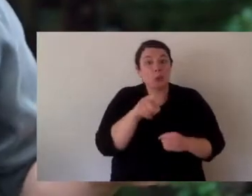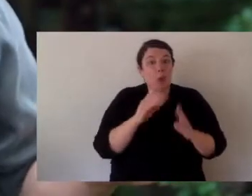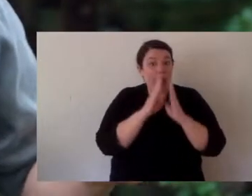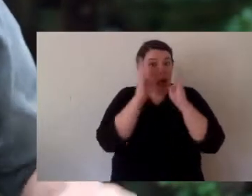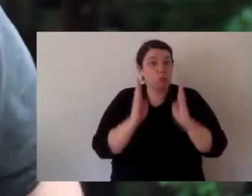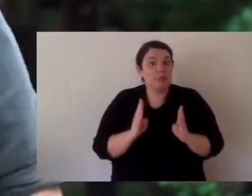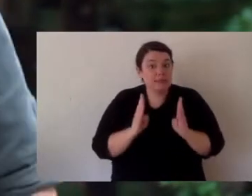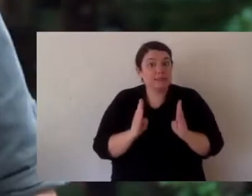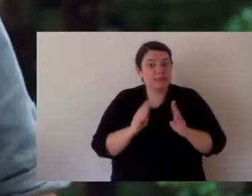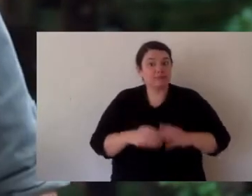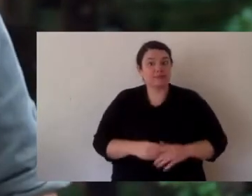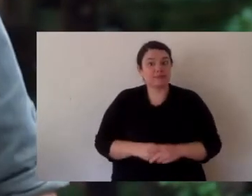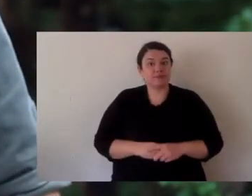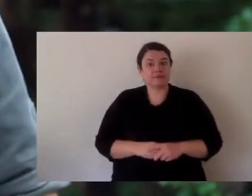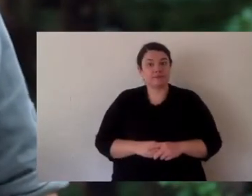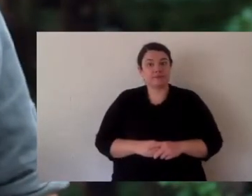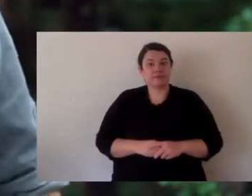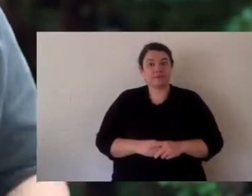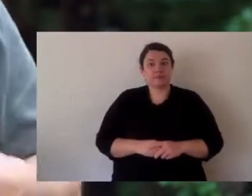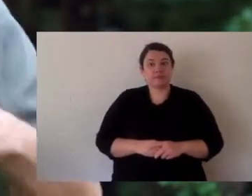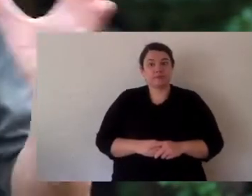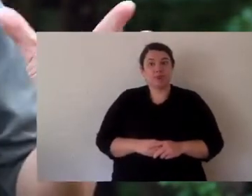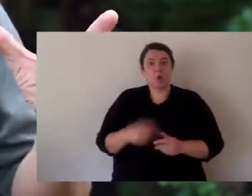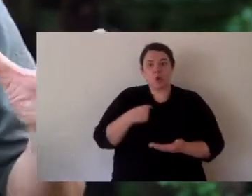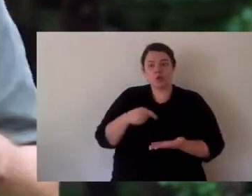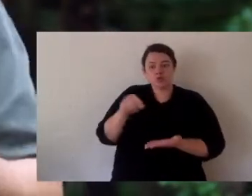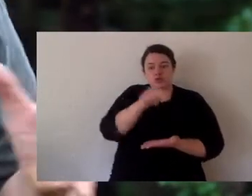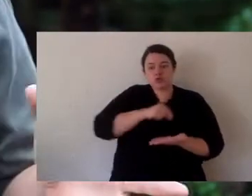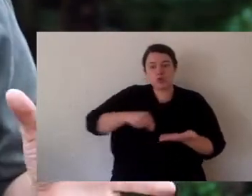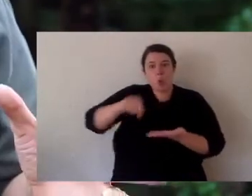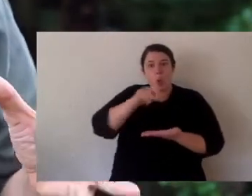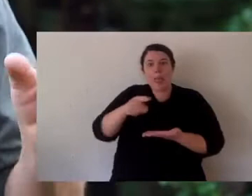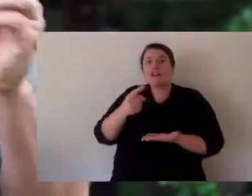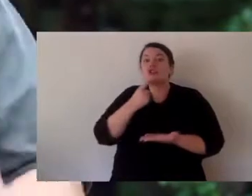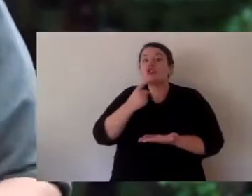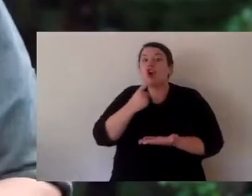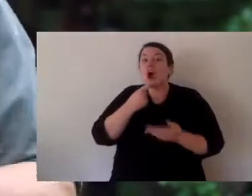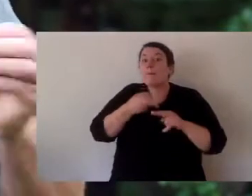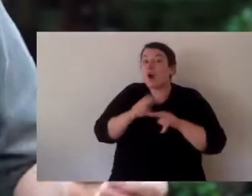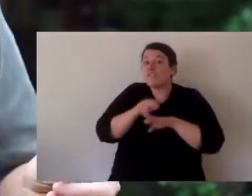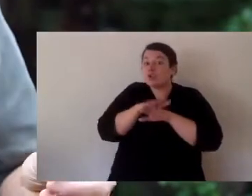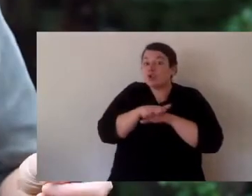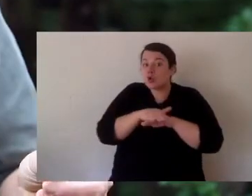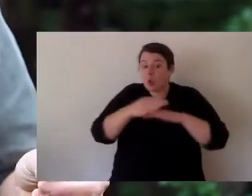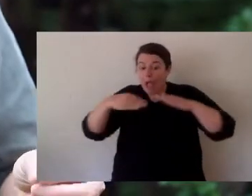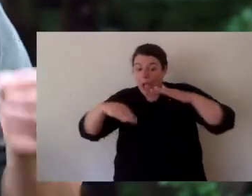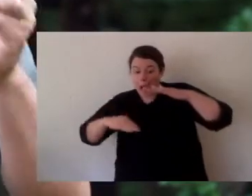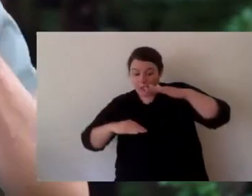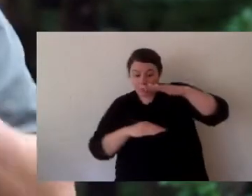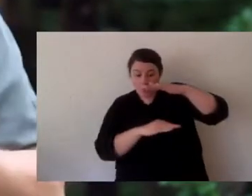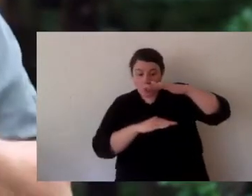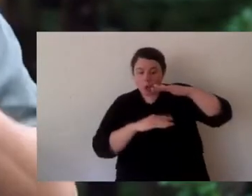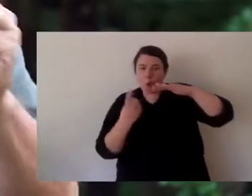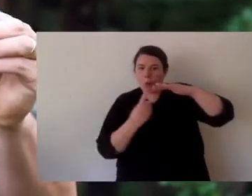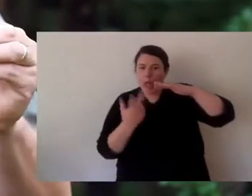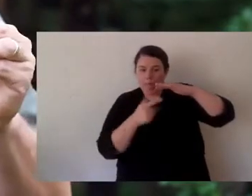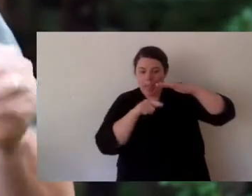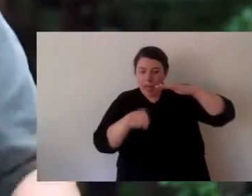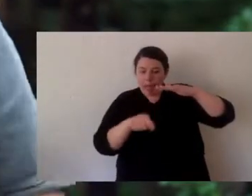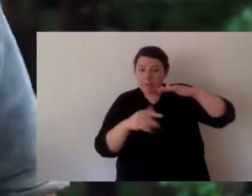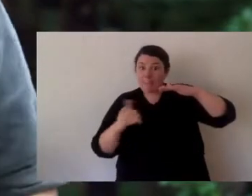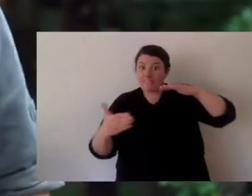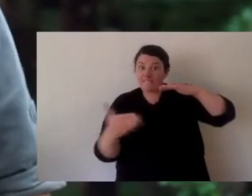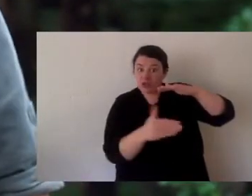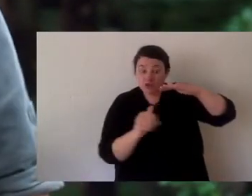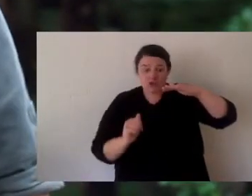world. I want you to find a species of turtle that lives somewhere near you. don't care how far it is. Find one that lives near you. I want you to draw me that